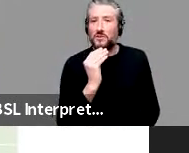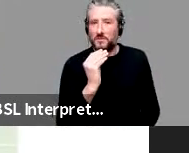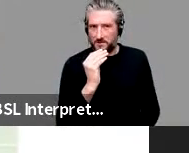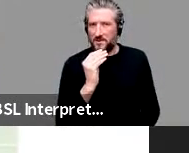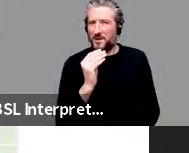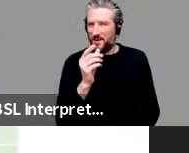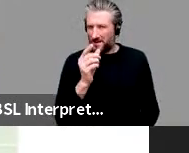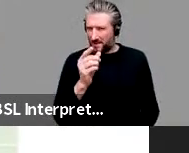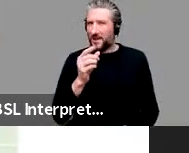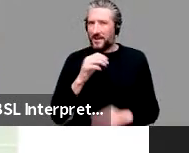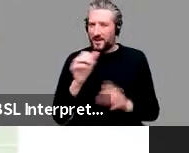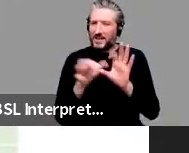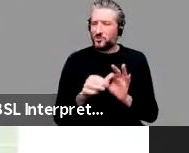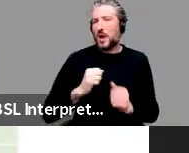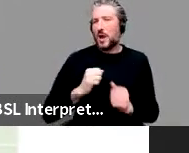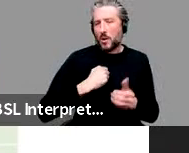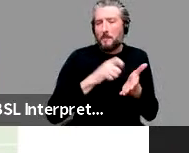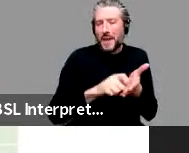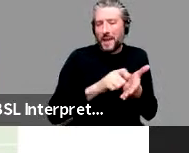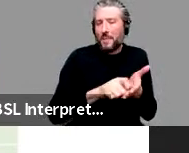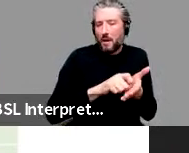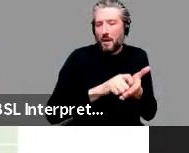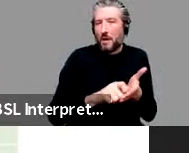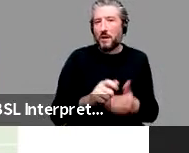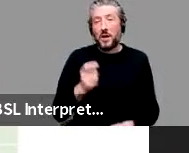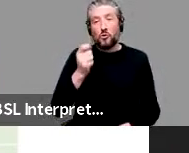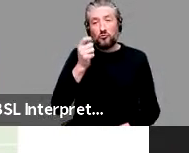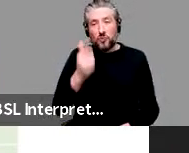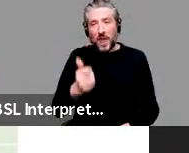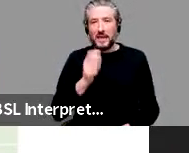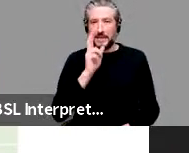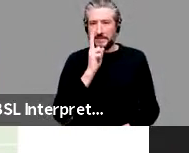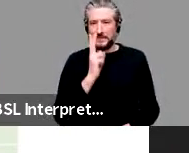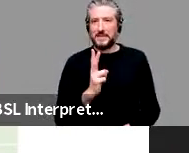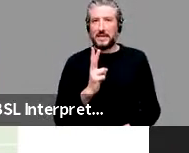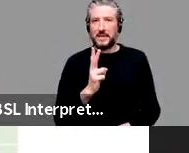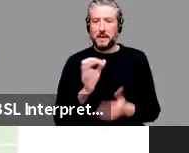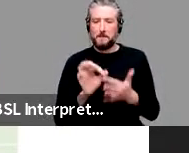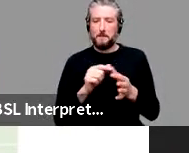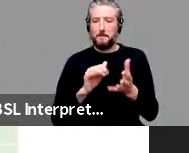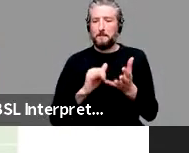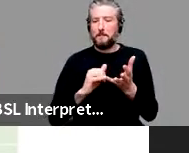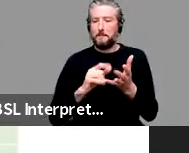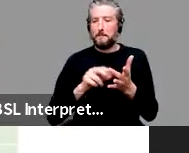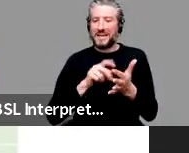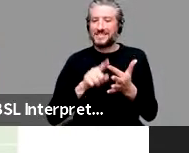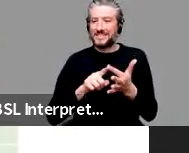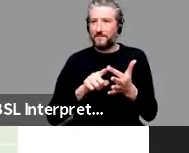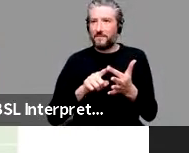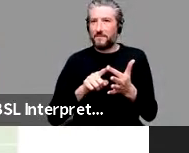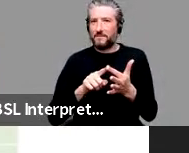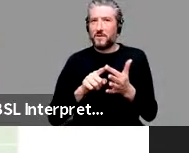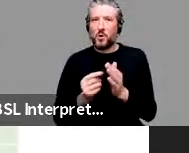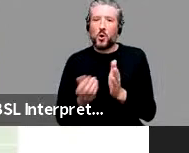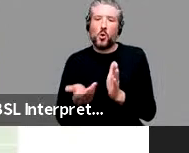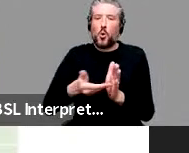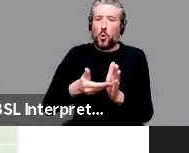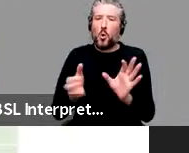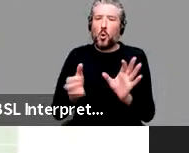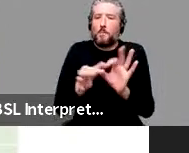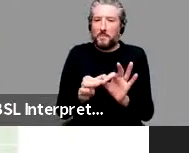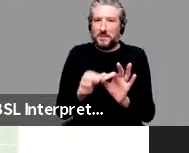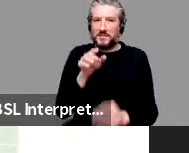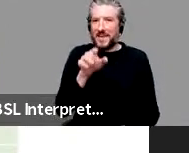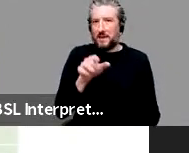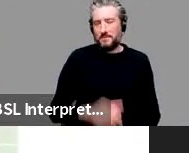but for example, you rarely get passive, passive compliments here. So it's odd to say it was terrible for you to